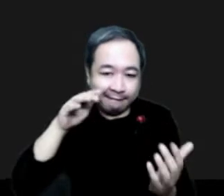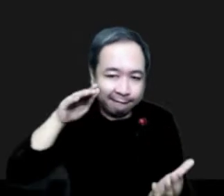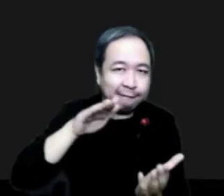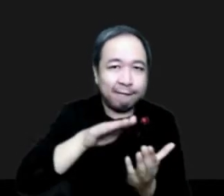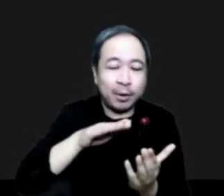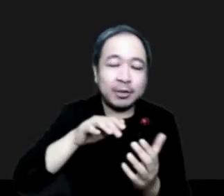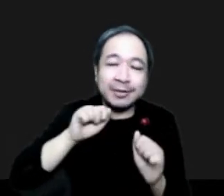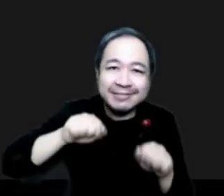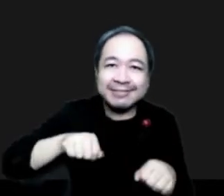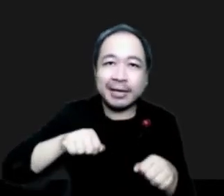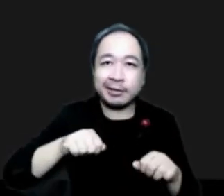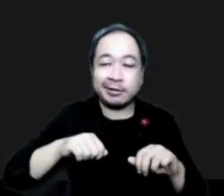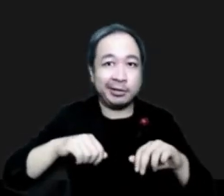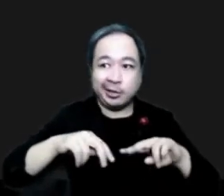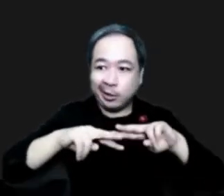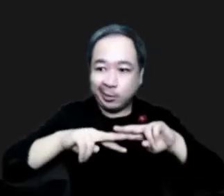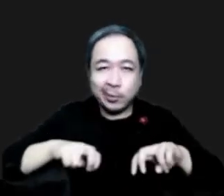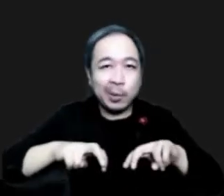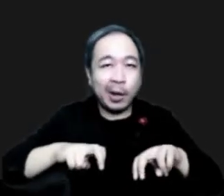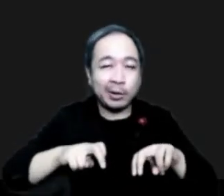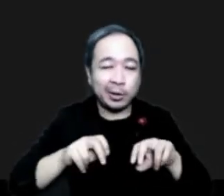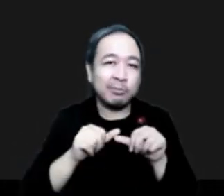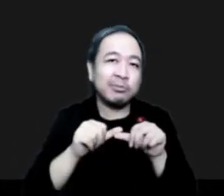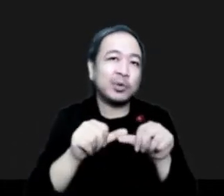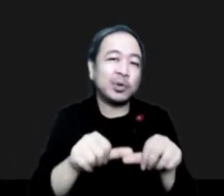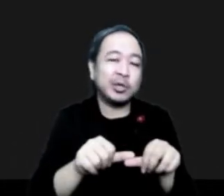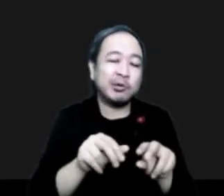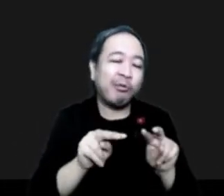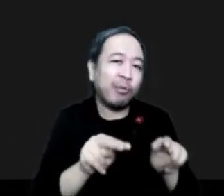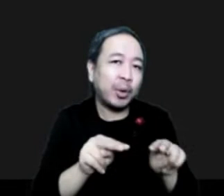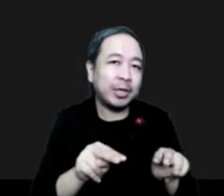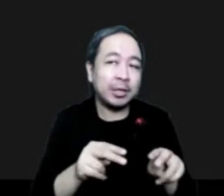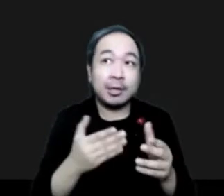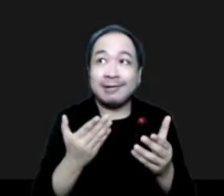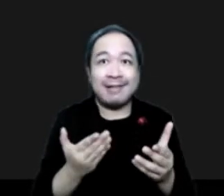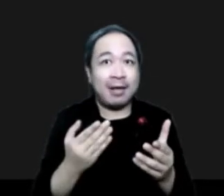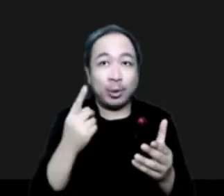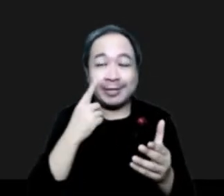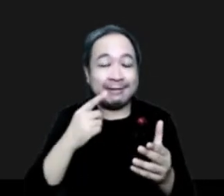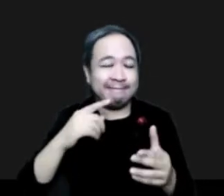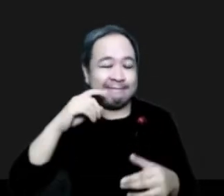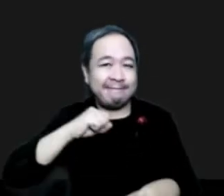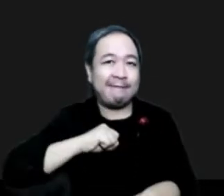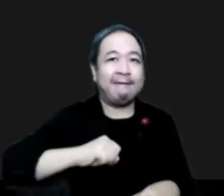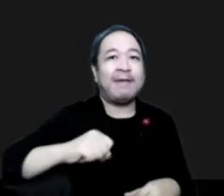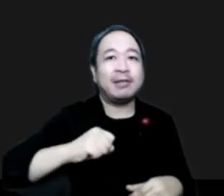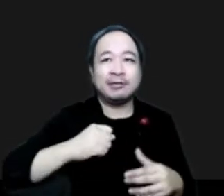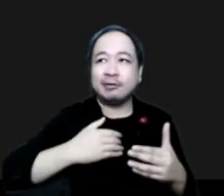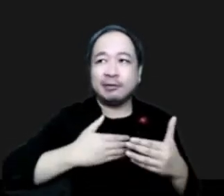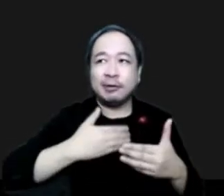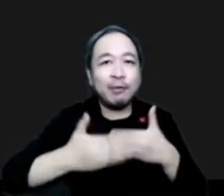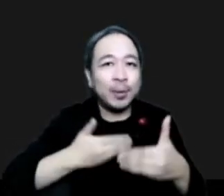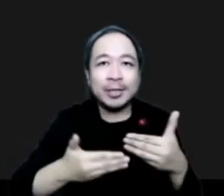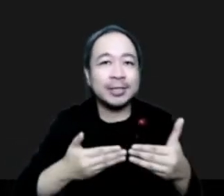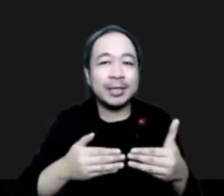monitoring. We're able to get down to a 30-second in high scan refresh rate on what the GOES can